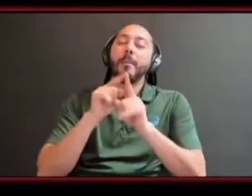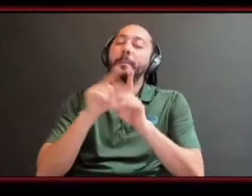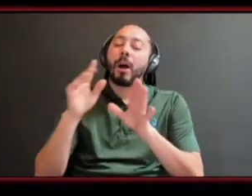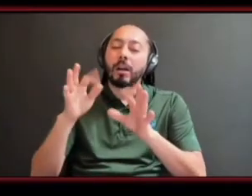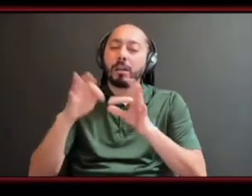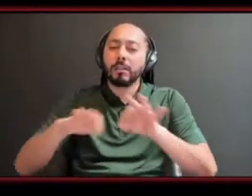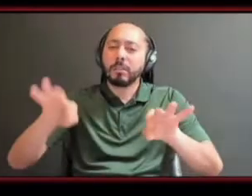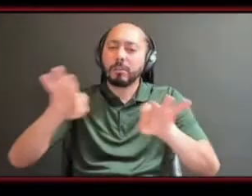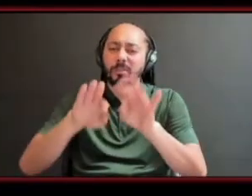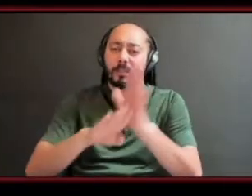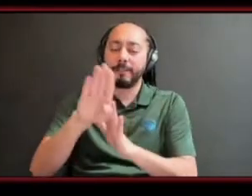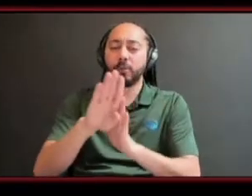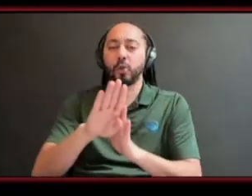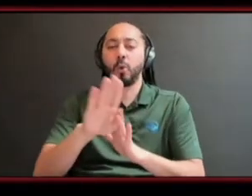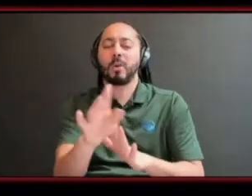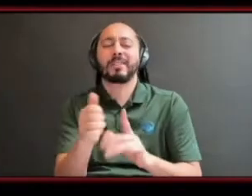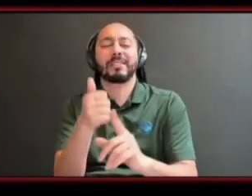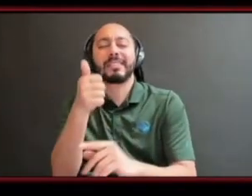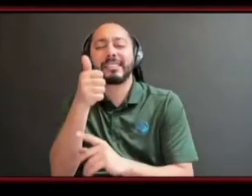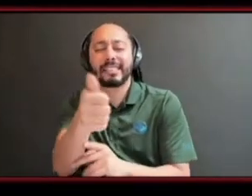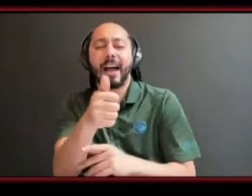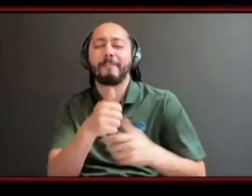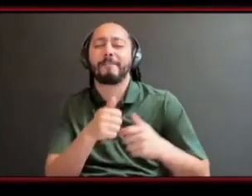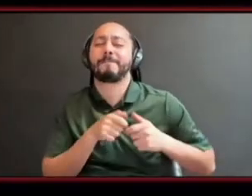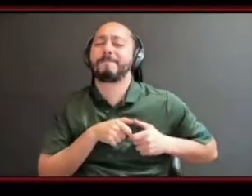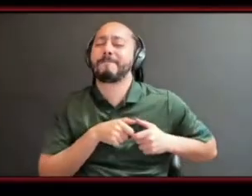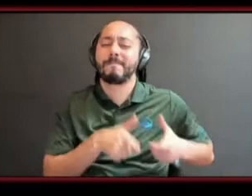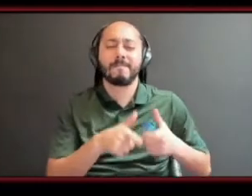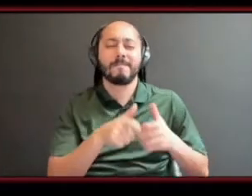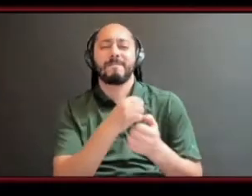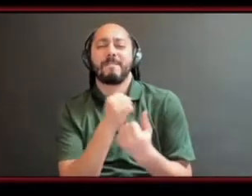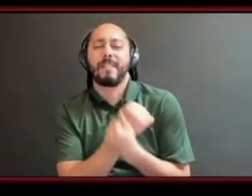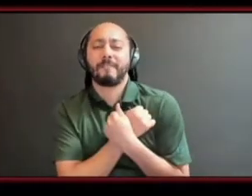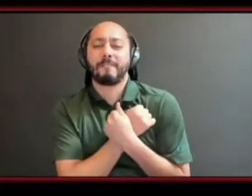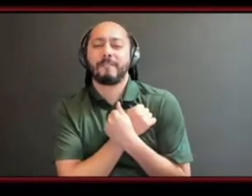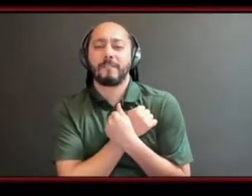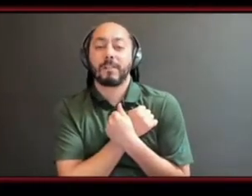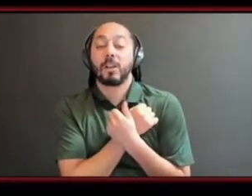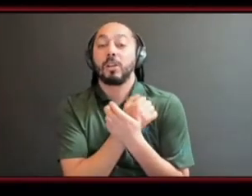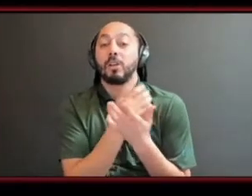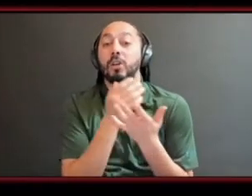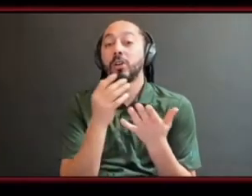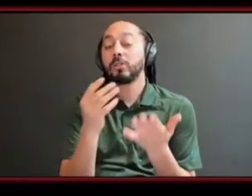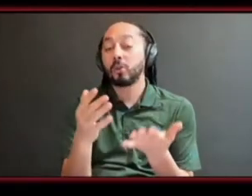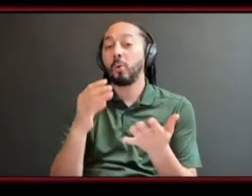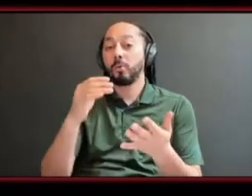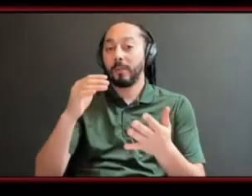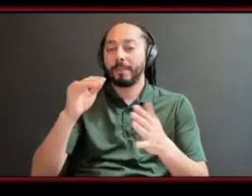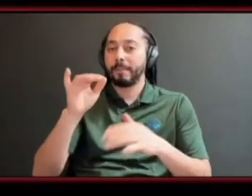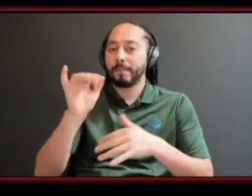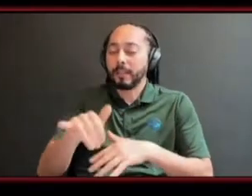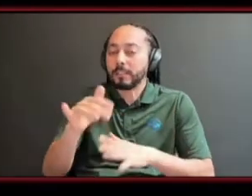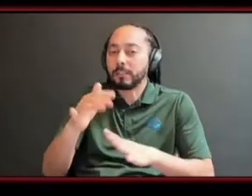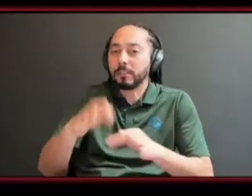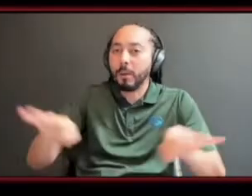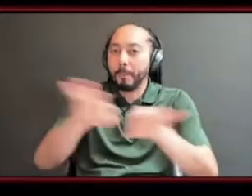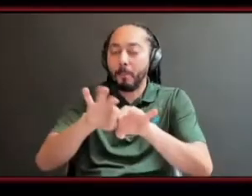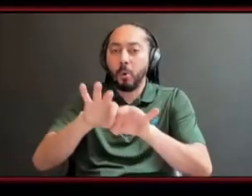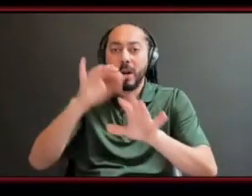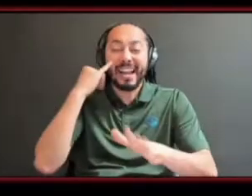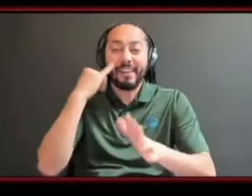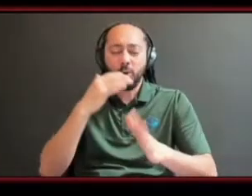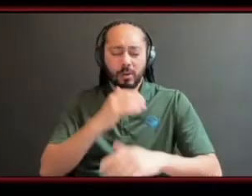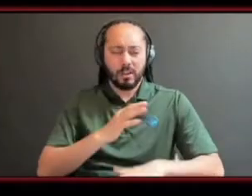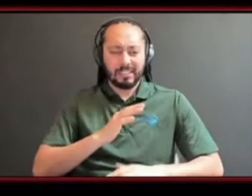-acceptance then all those things even though they come at you so that you have something to grab onto there's a light that you can grab onto